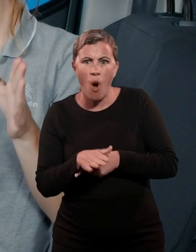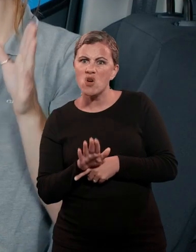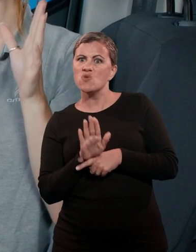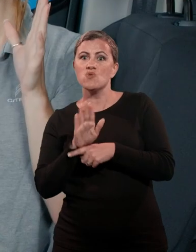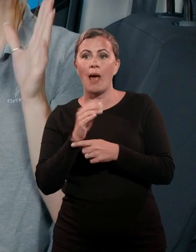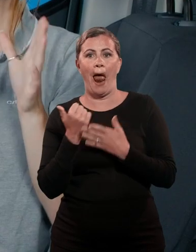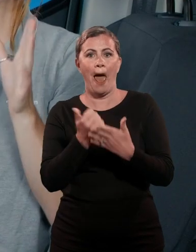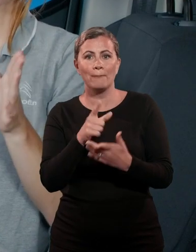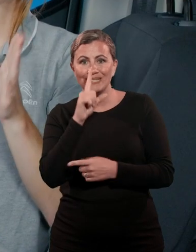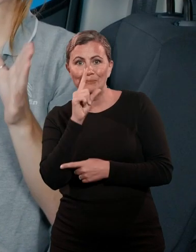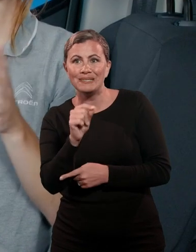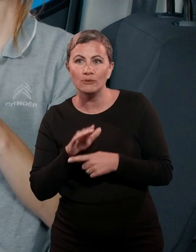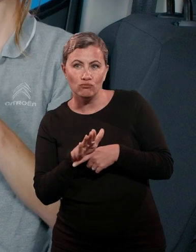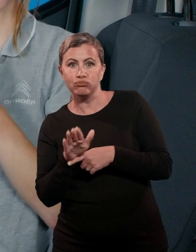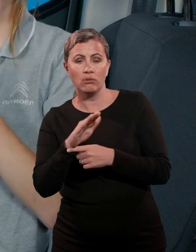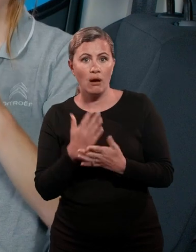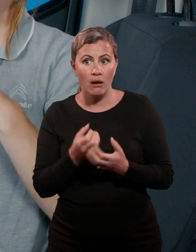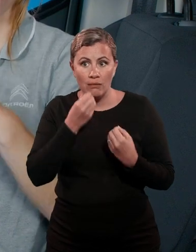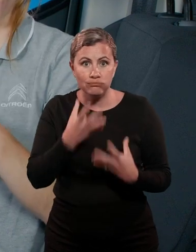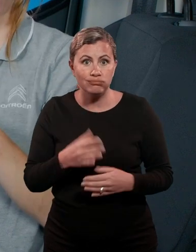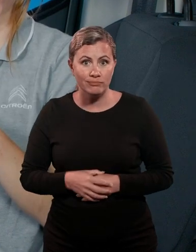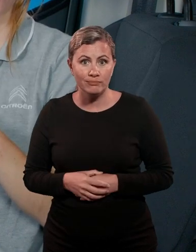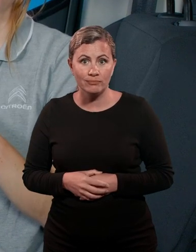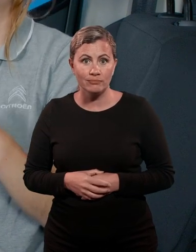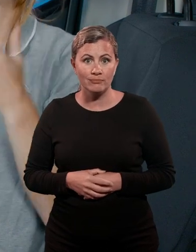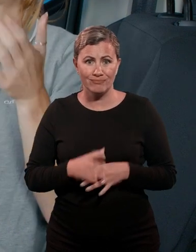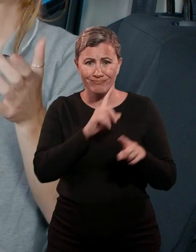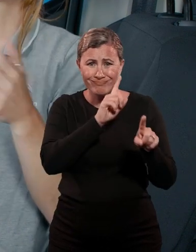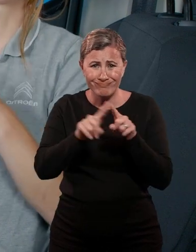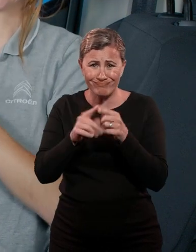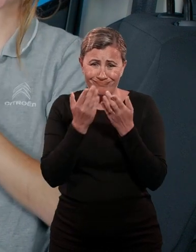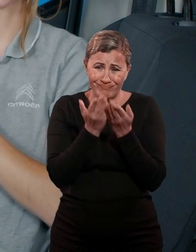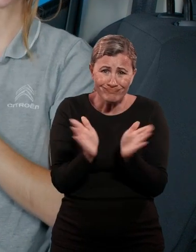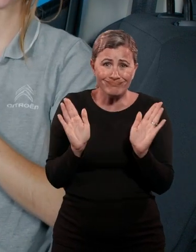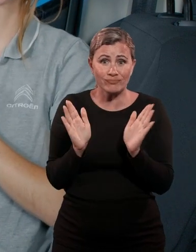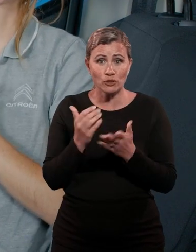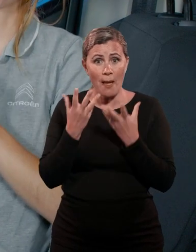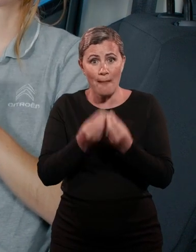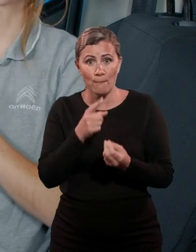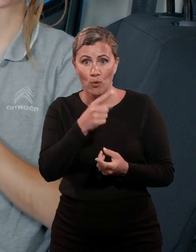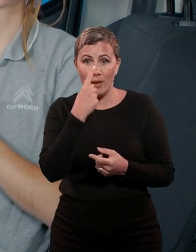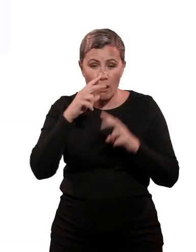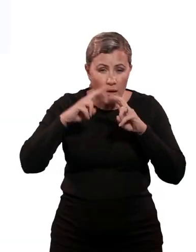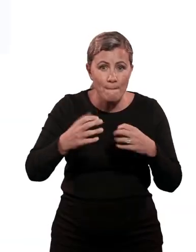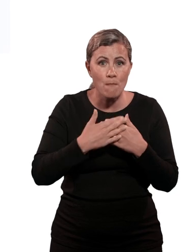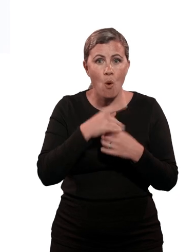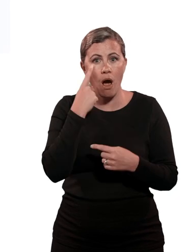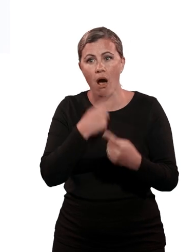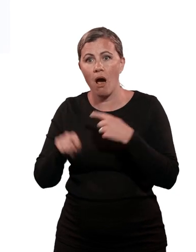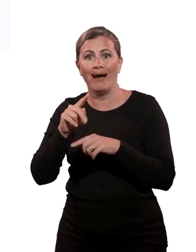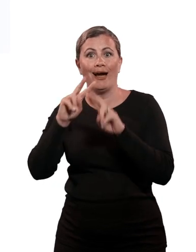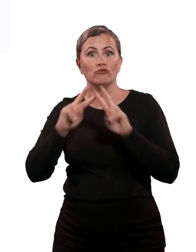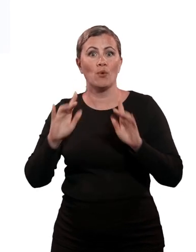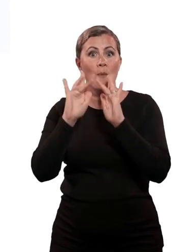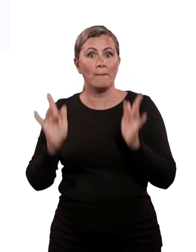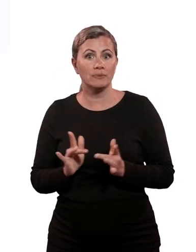Clearly, there's a wide array of technology to enhance life on board. You can explore each of these features in more detail via the Citroen